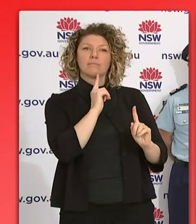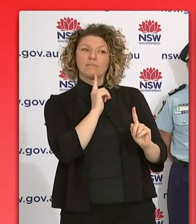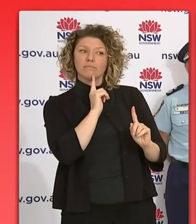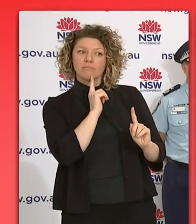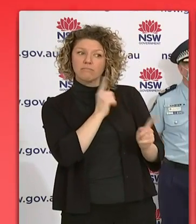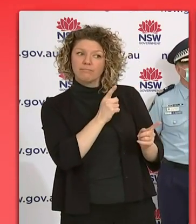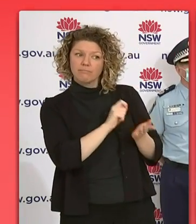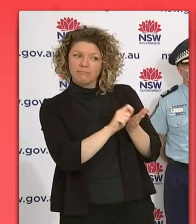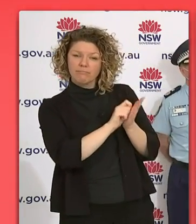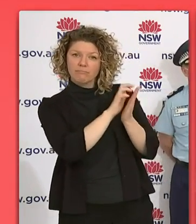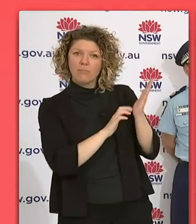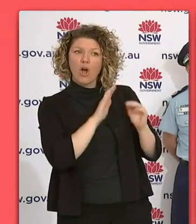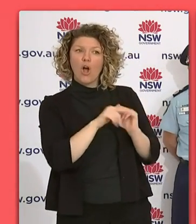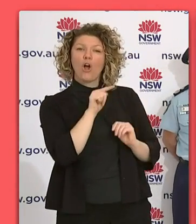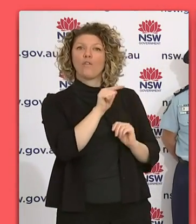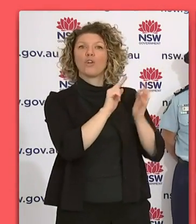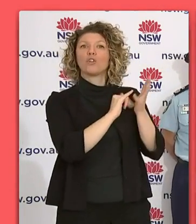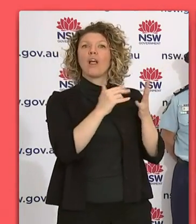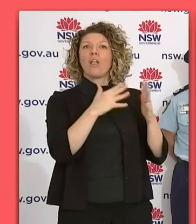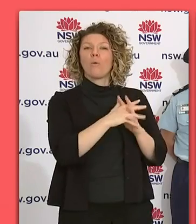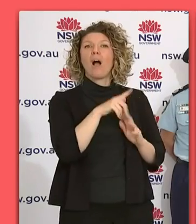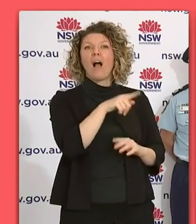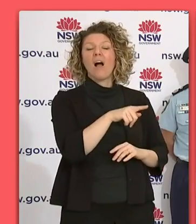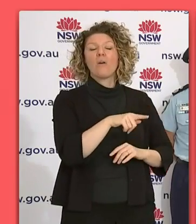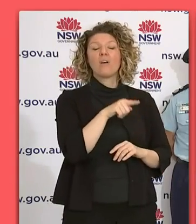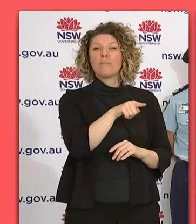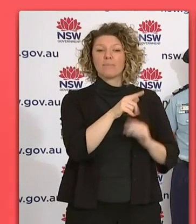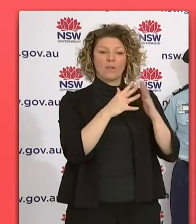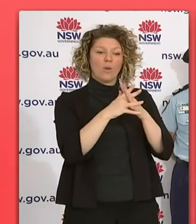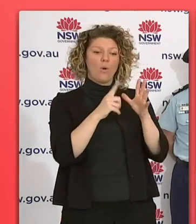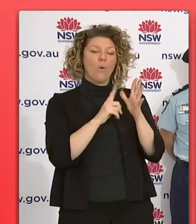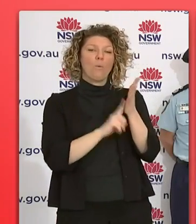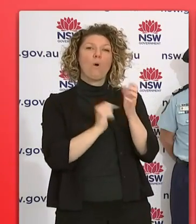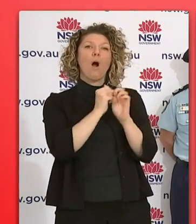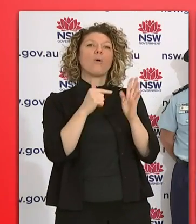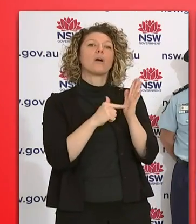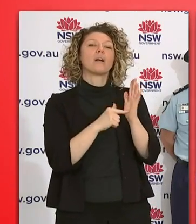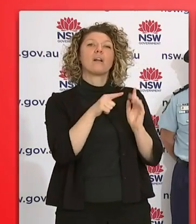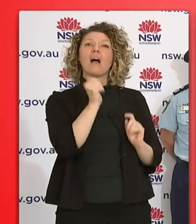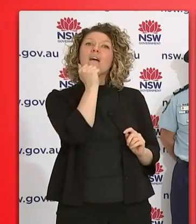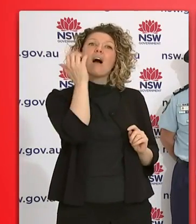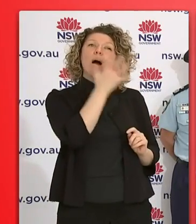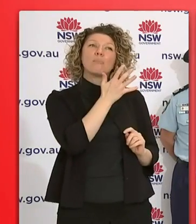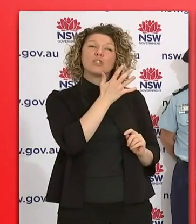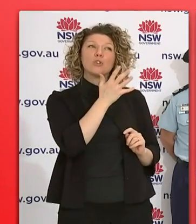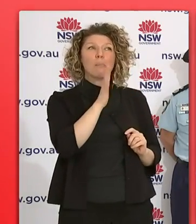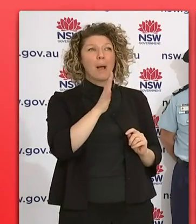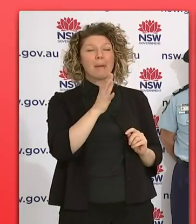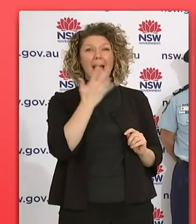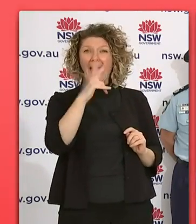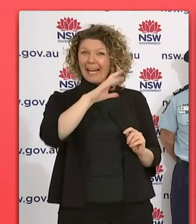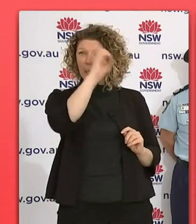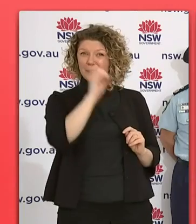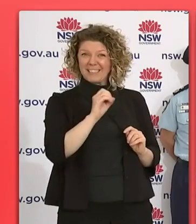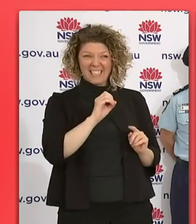course, I should go back one step and just say that in Walgut, the Aboriginal community probably makes up about 80% of the